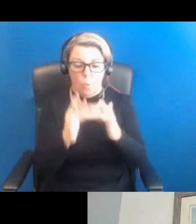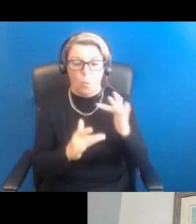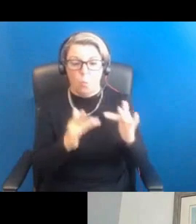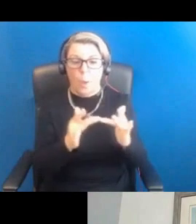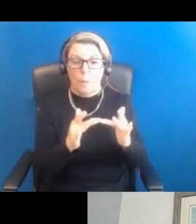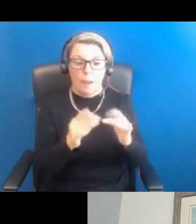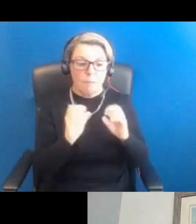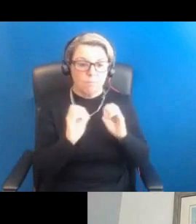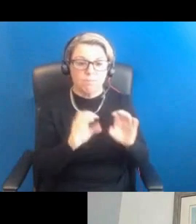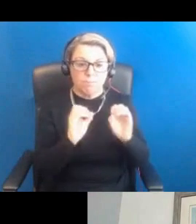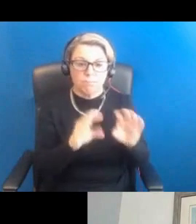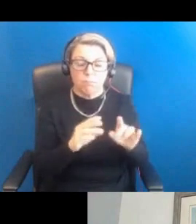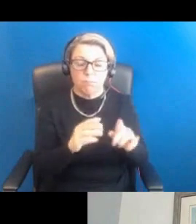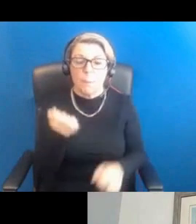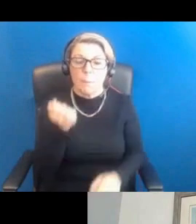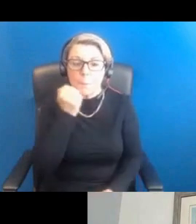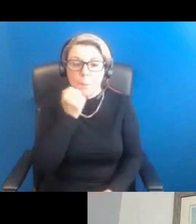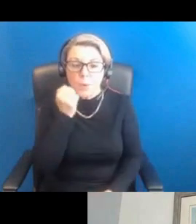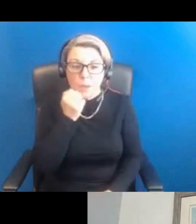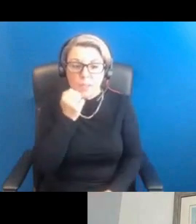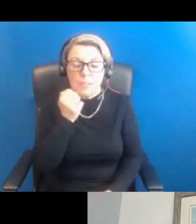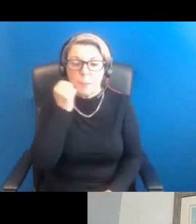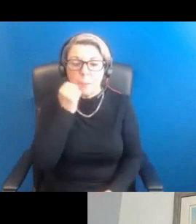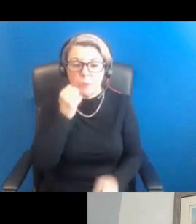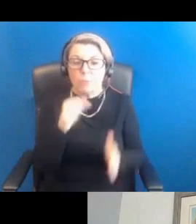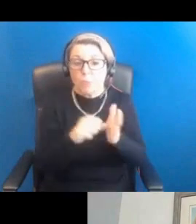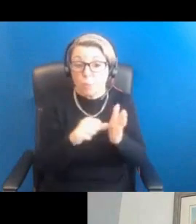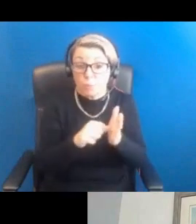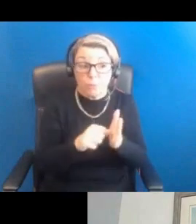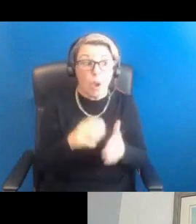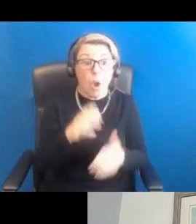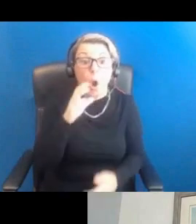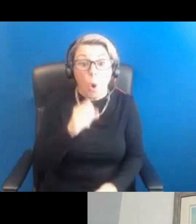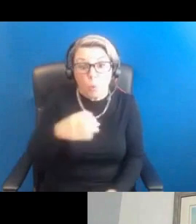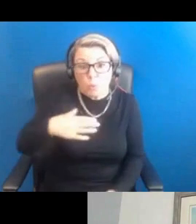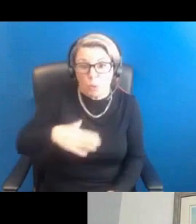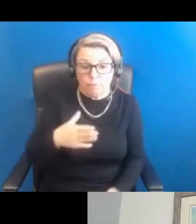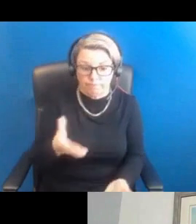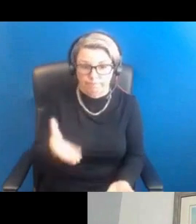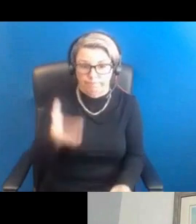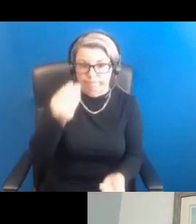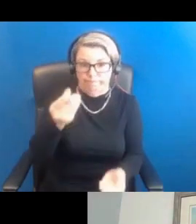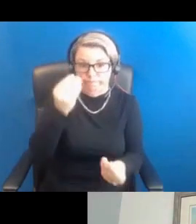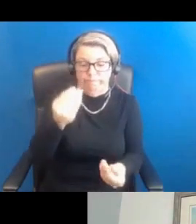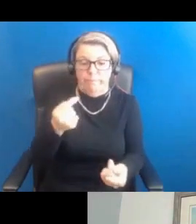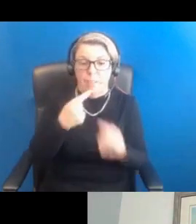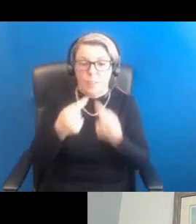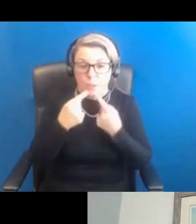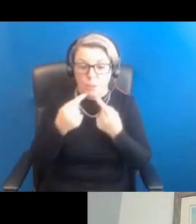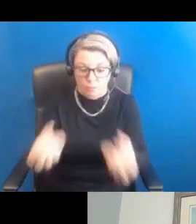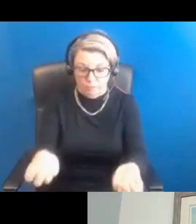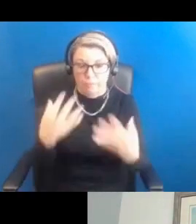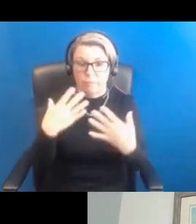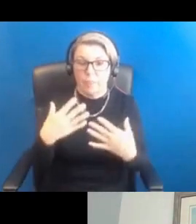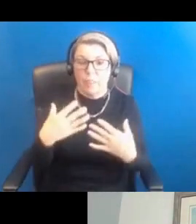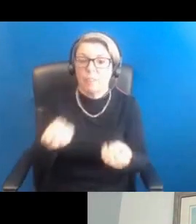period-related problems. And we always like to hear from you. So this is a two-way conversation. And so we